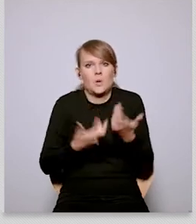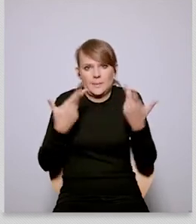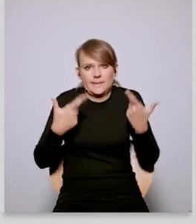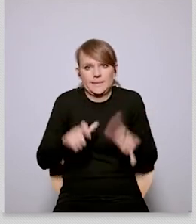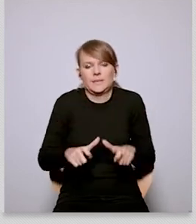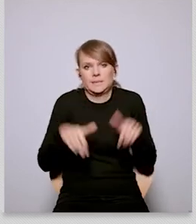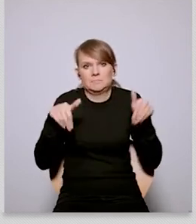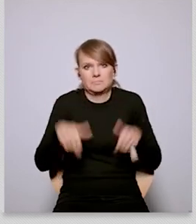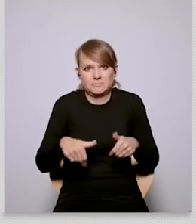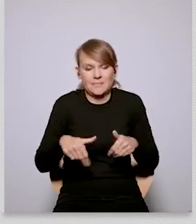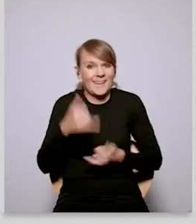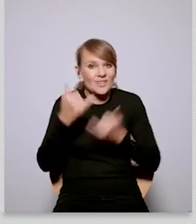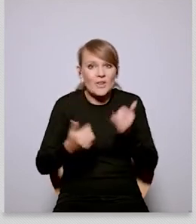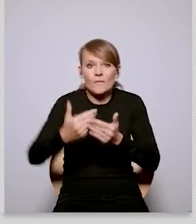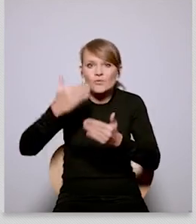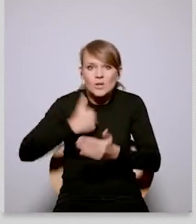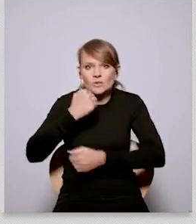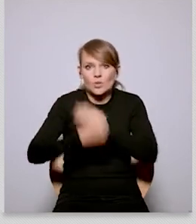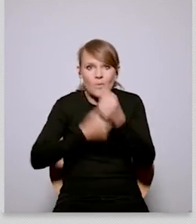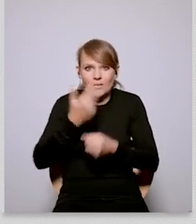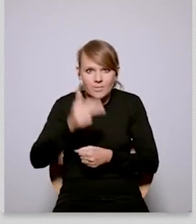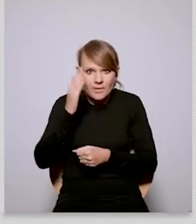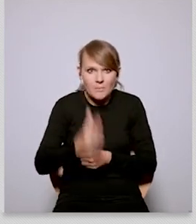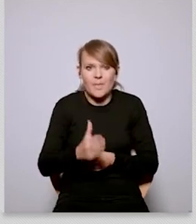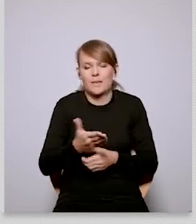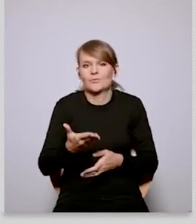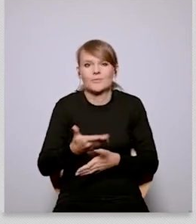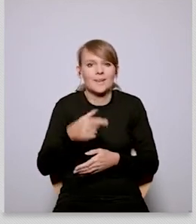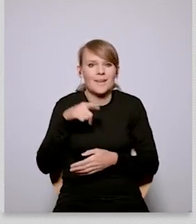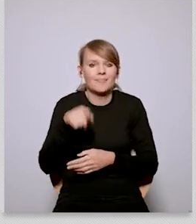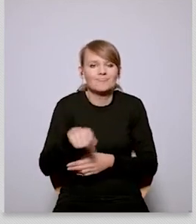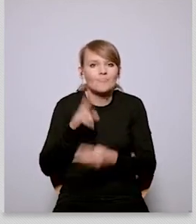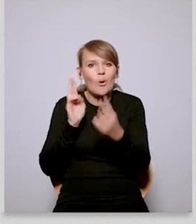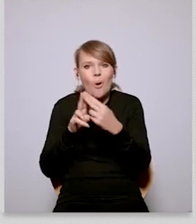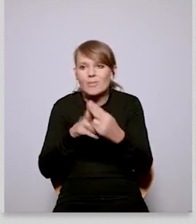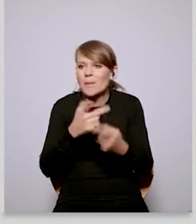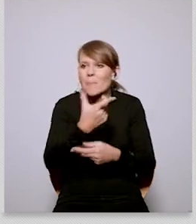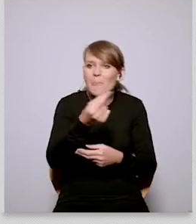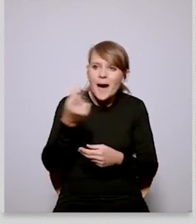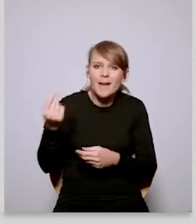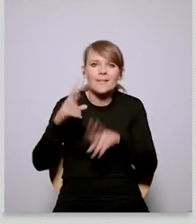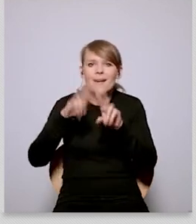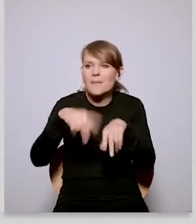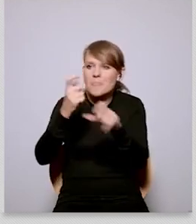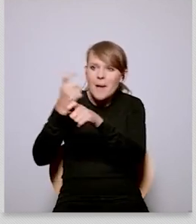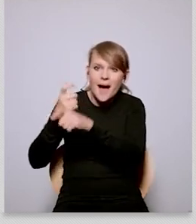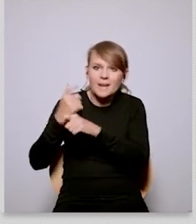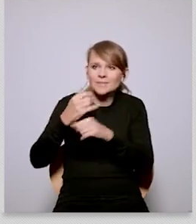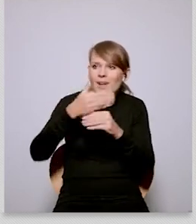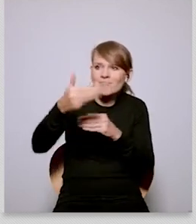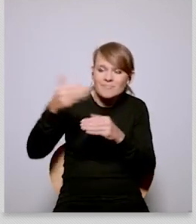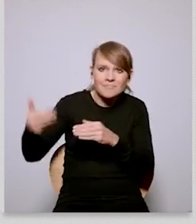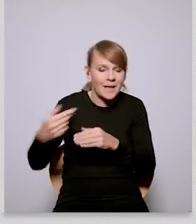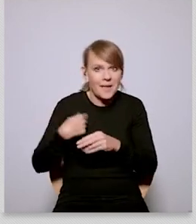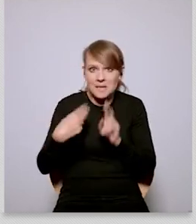relationships um that with with partner supplier countries um that we're going to need um in order to um